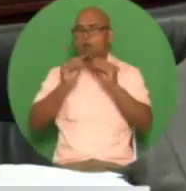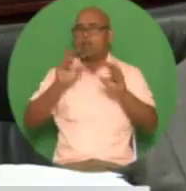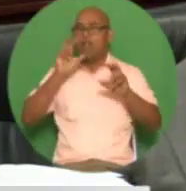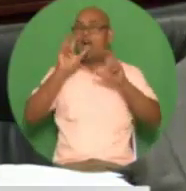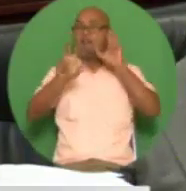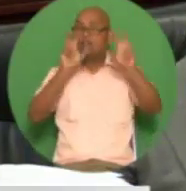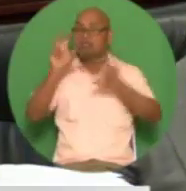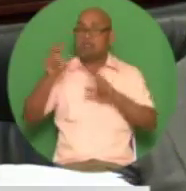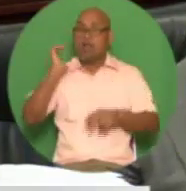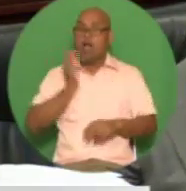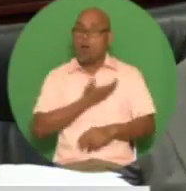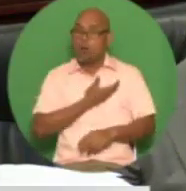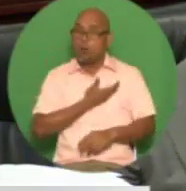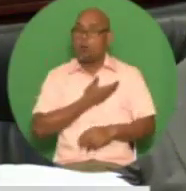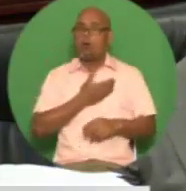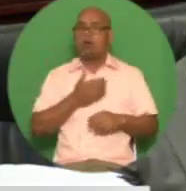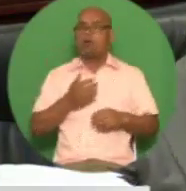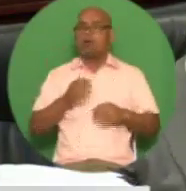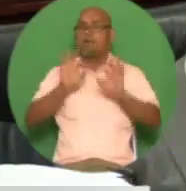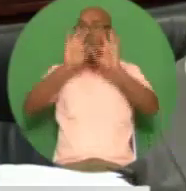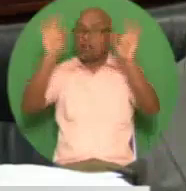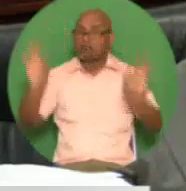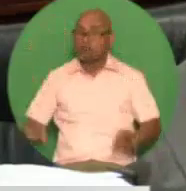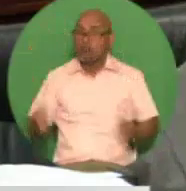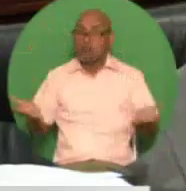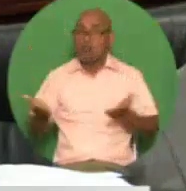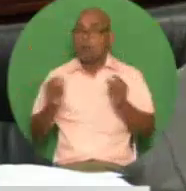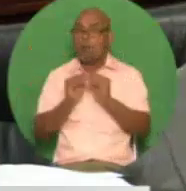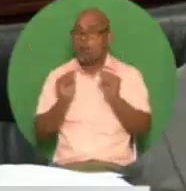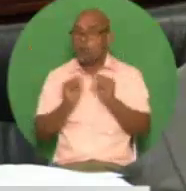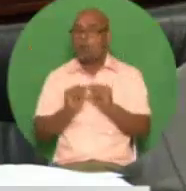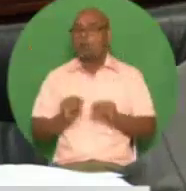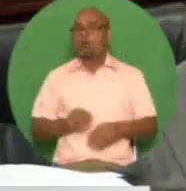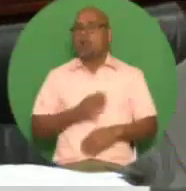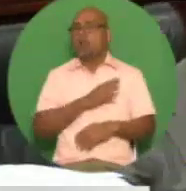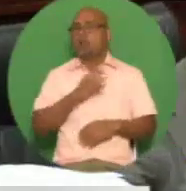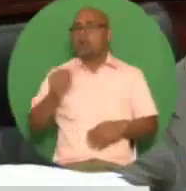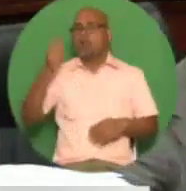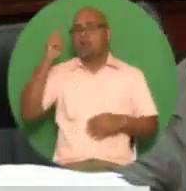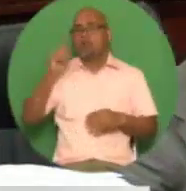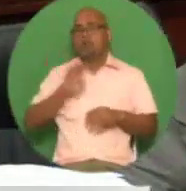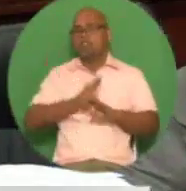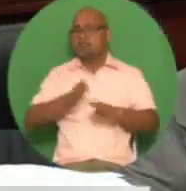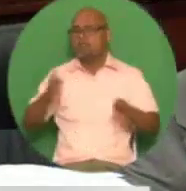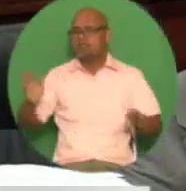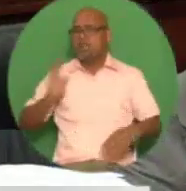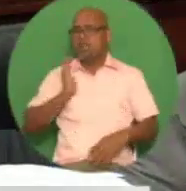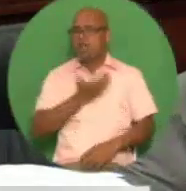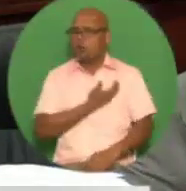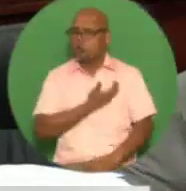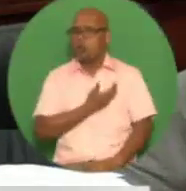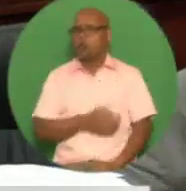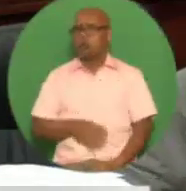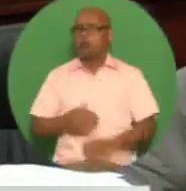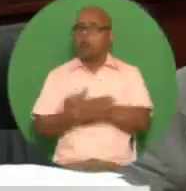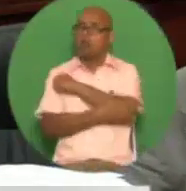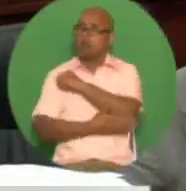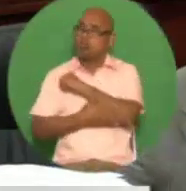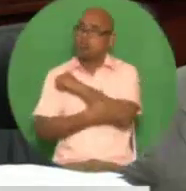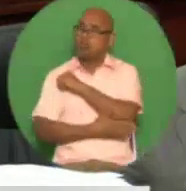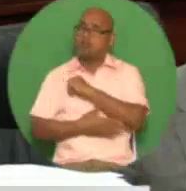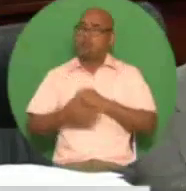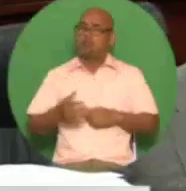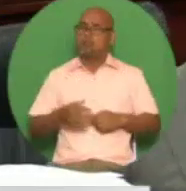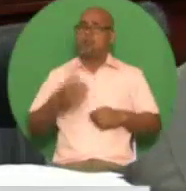in our drive to secure foreign direct investment for diversifying our economic base for enhancing foreign exchange